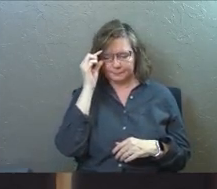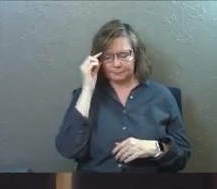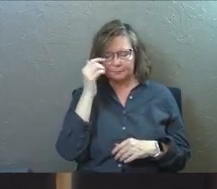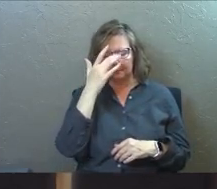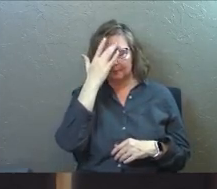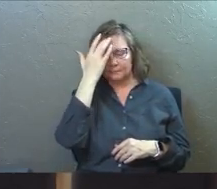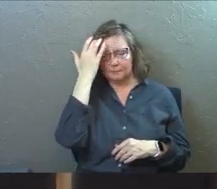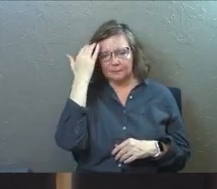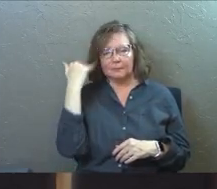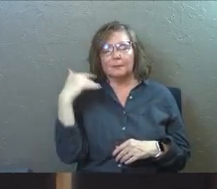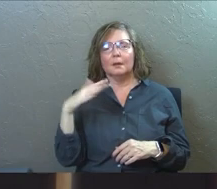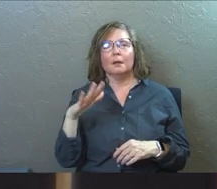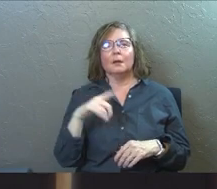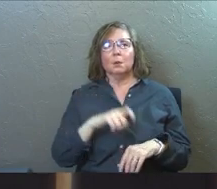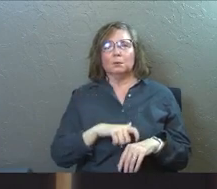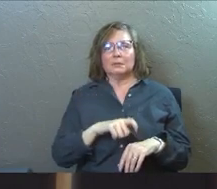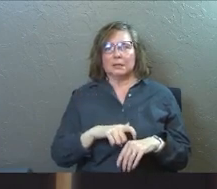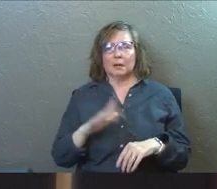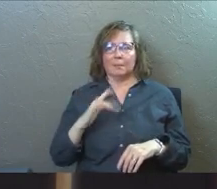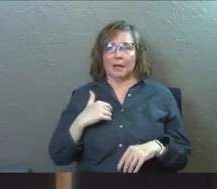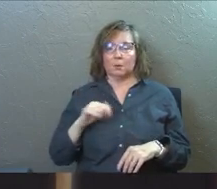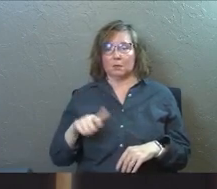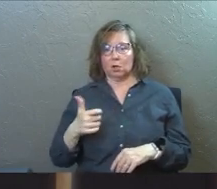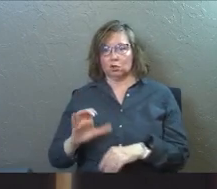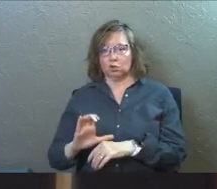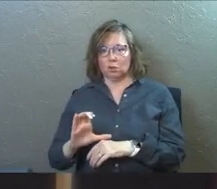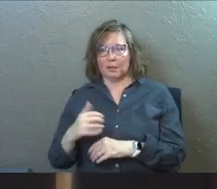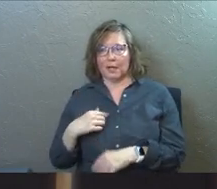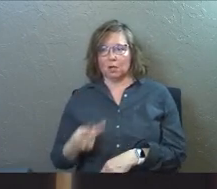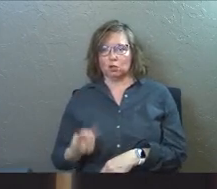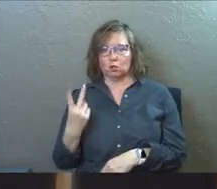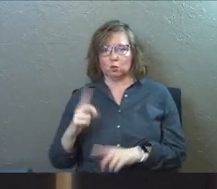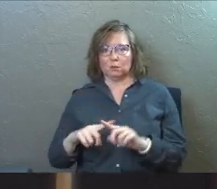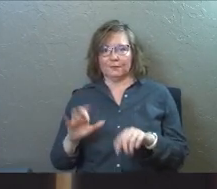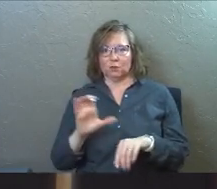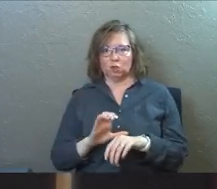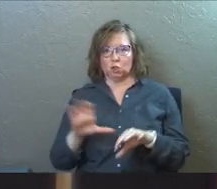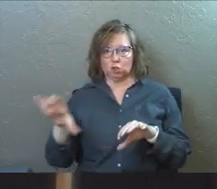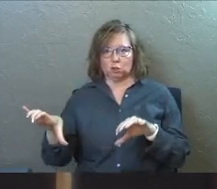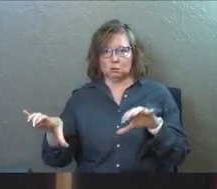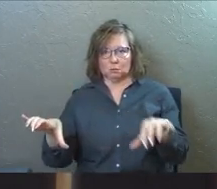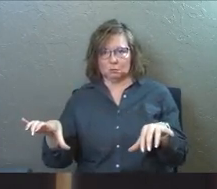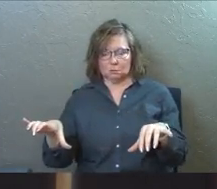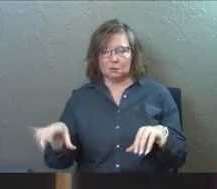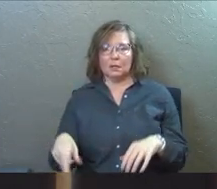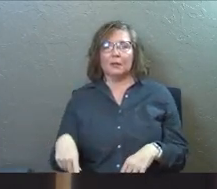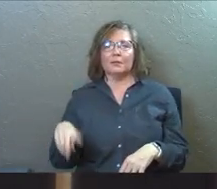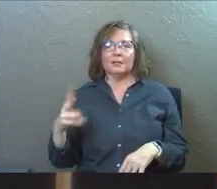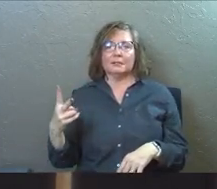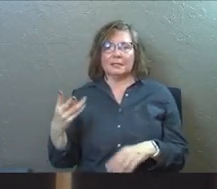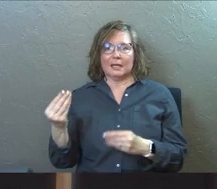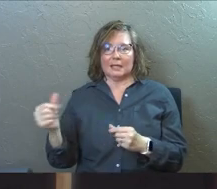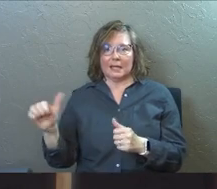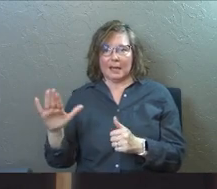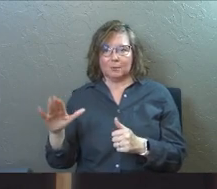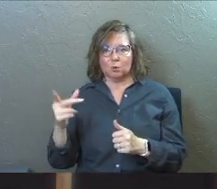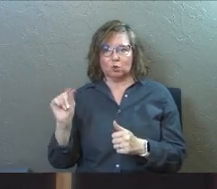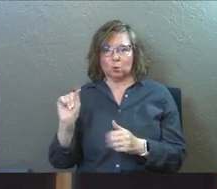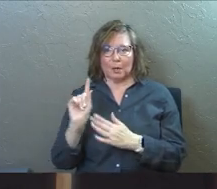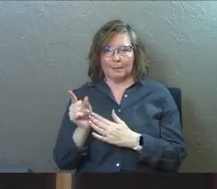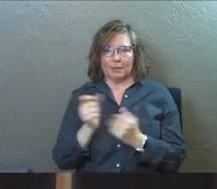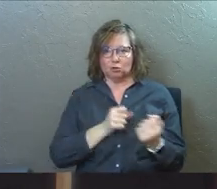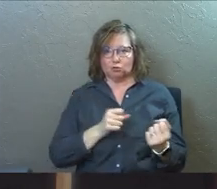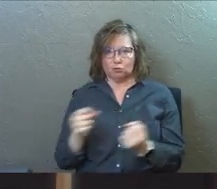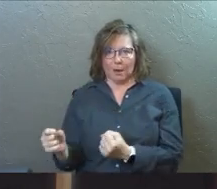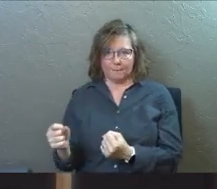There was a time I was in another church and they had two different church campuses. The second campus was about 20 minutes away